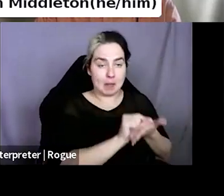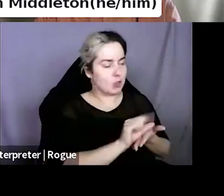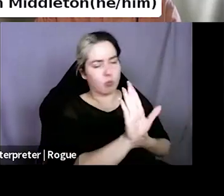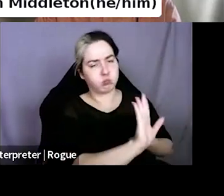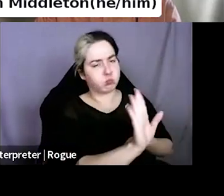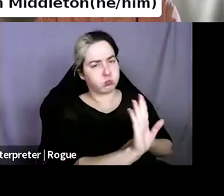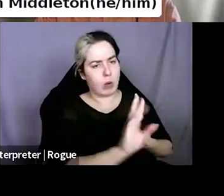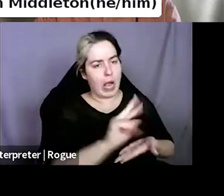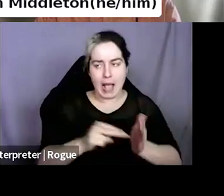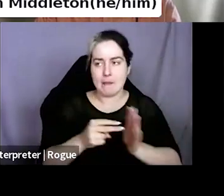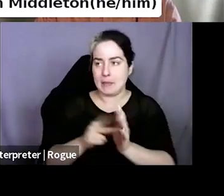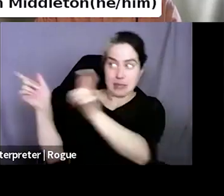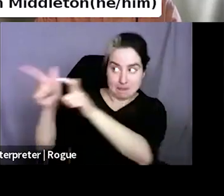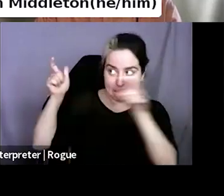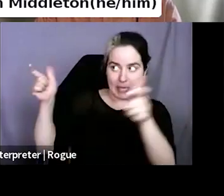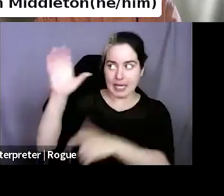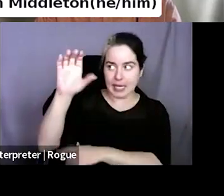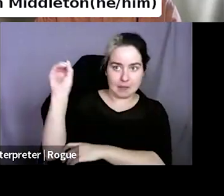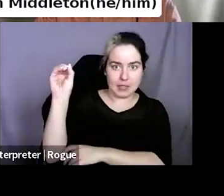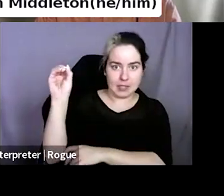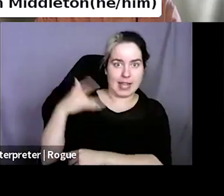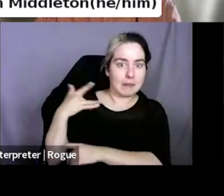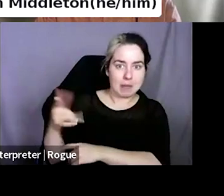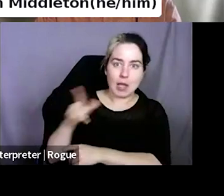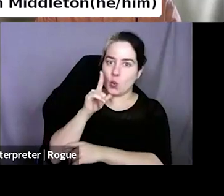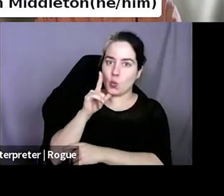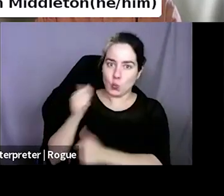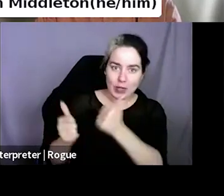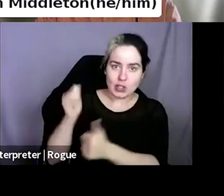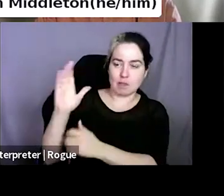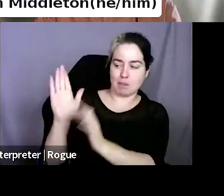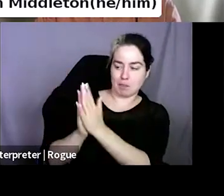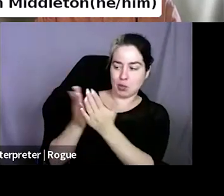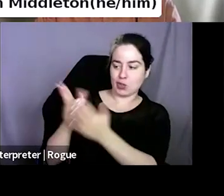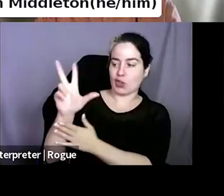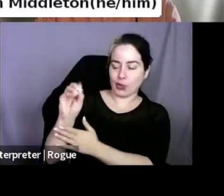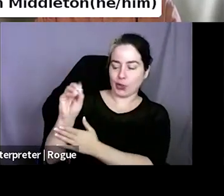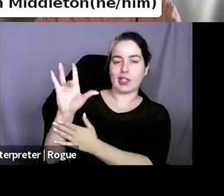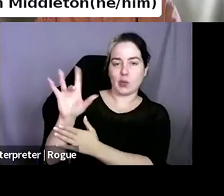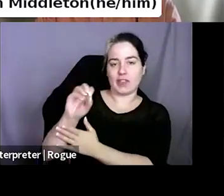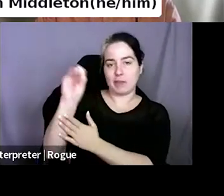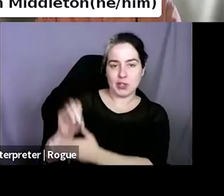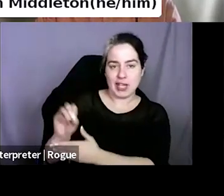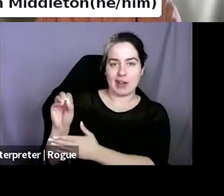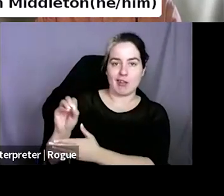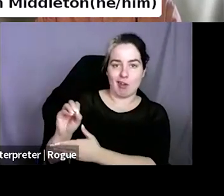% off are unfortunately also not coming from indie publishers. They're coming from the big five.